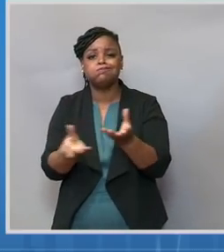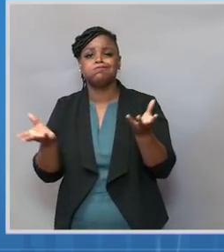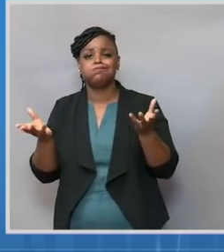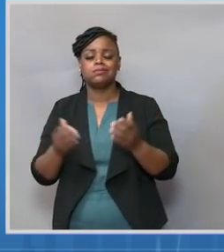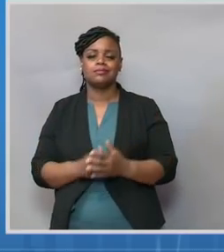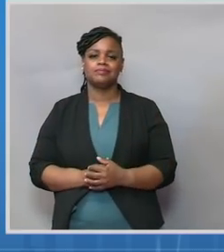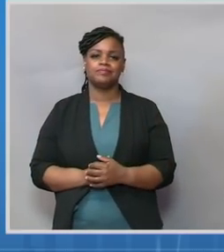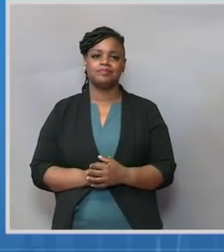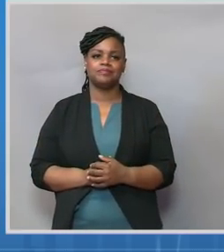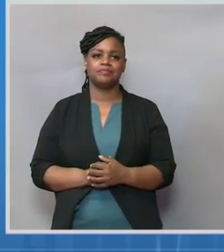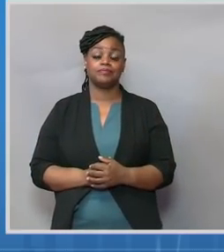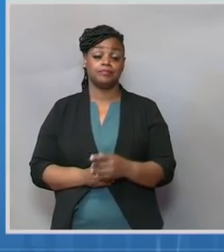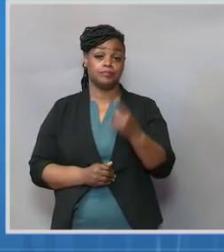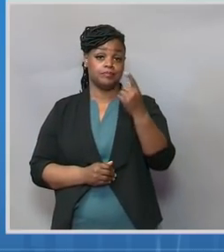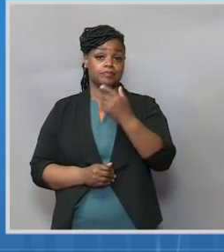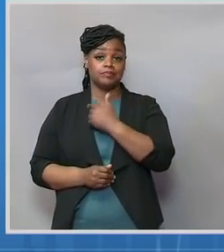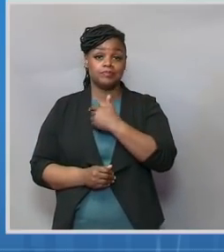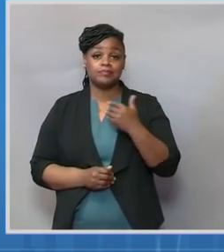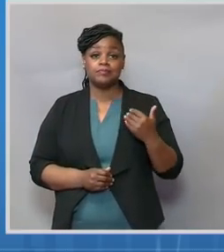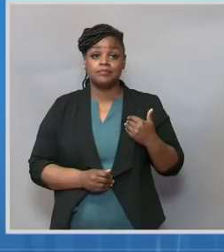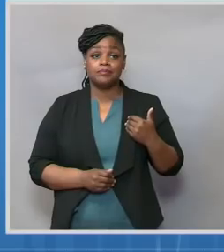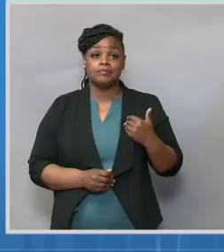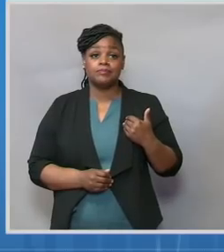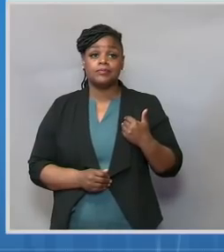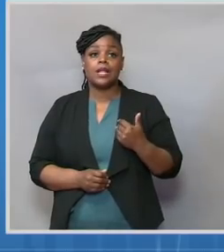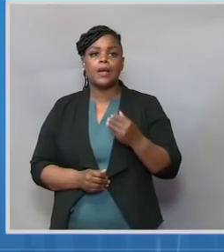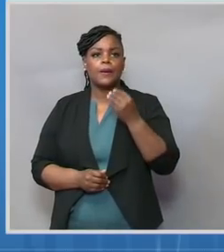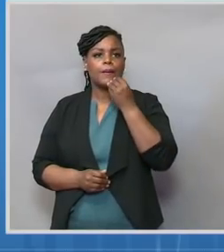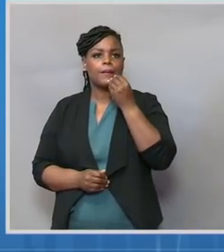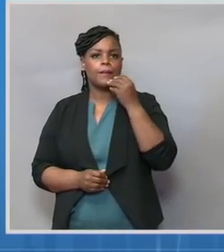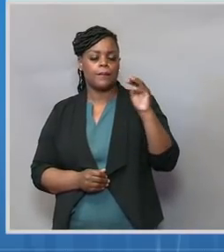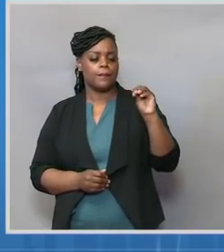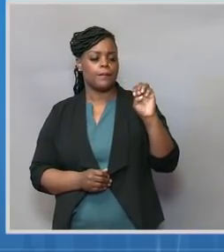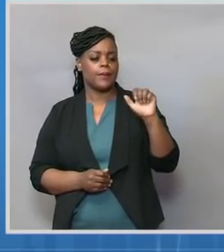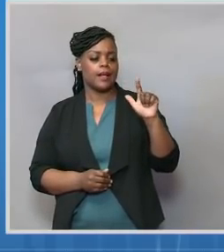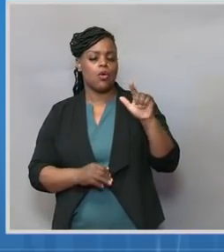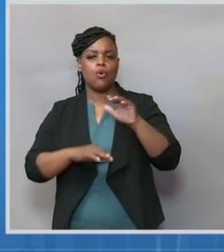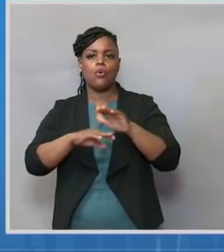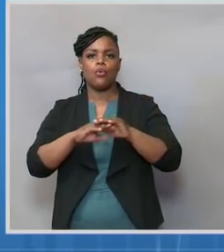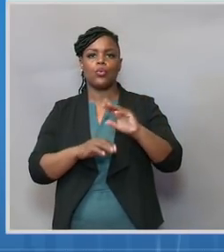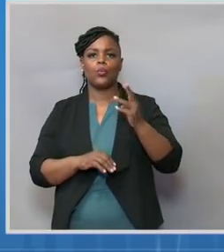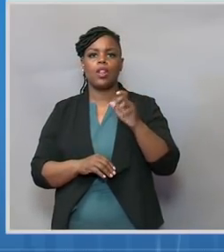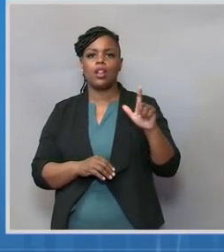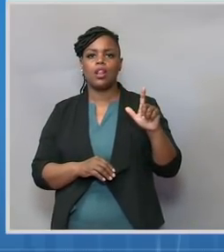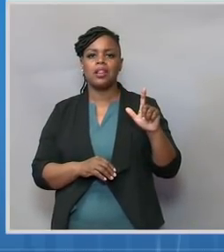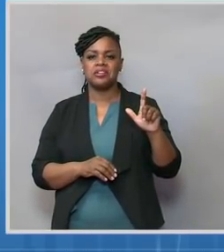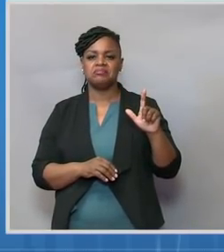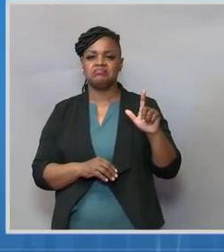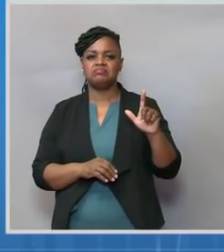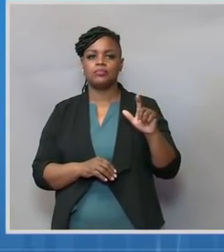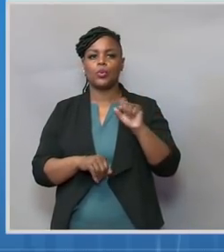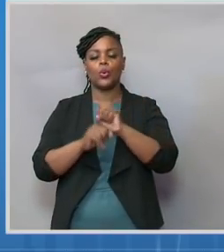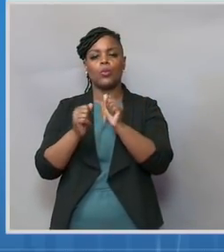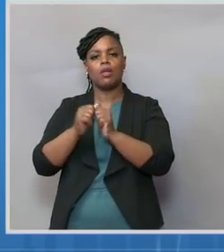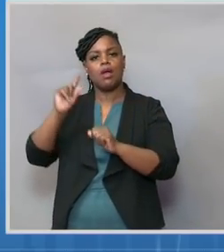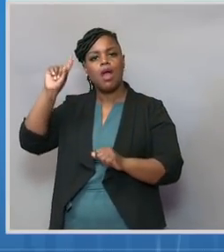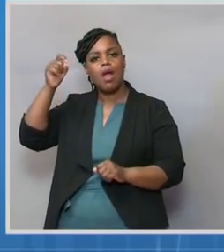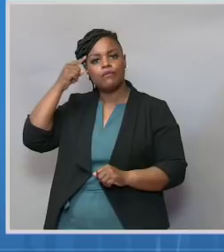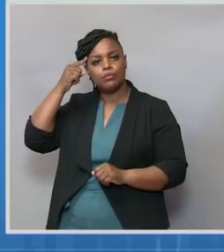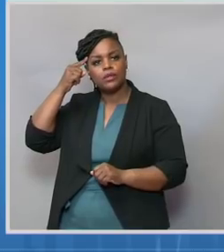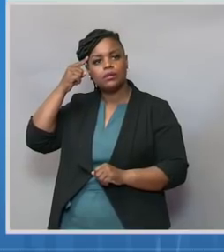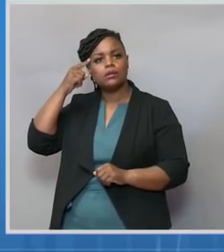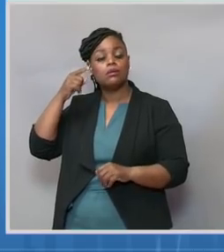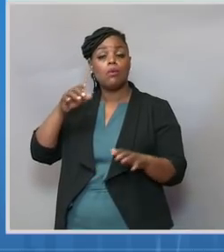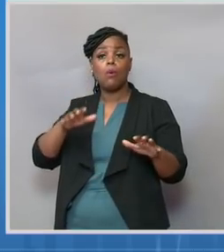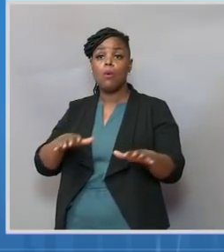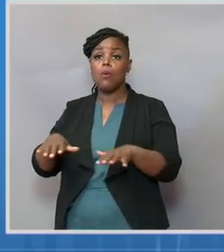One member, Meals on Wheels, is now working with local governments, pharmacies, and other community partners to host vaccination clinics